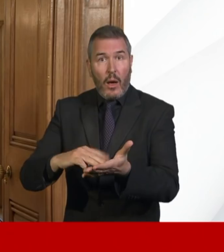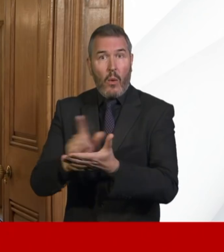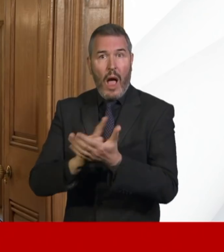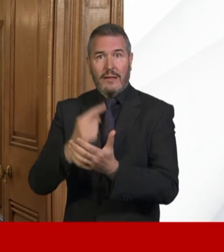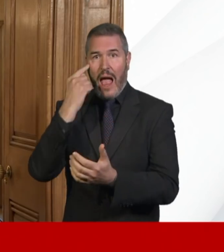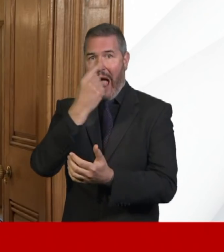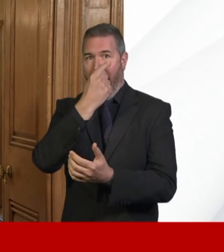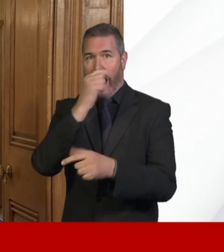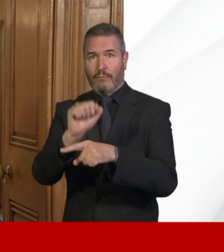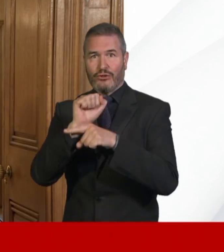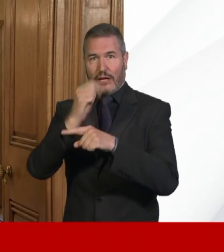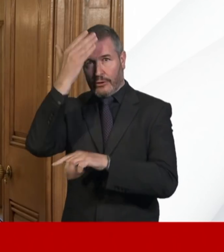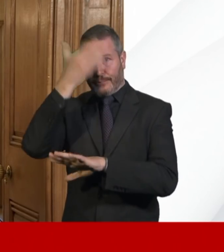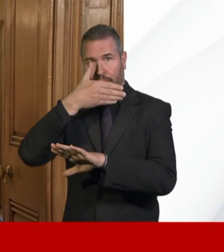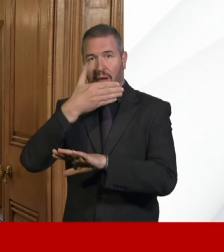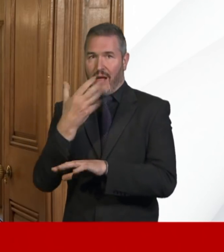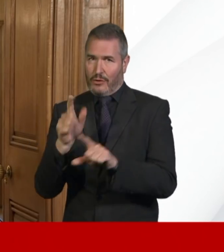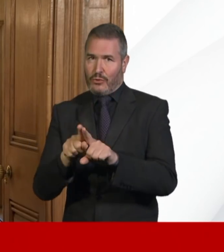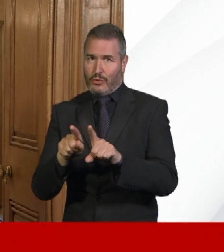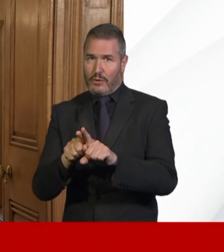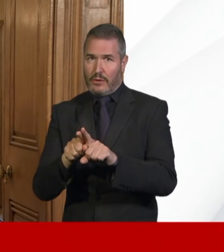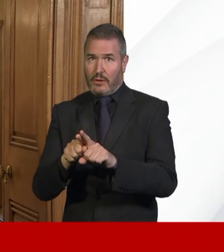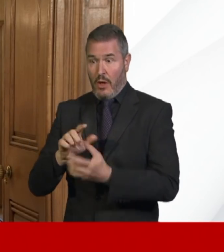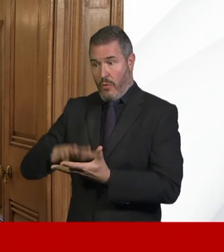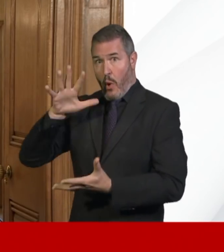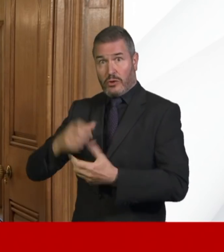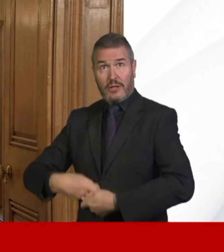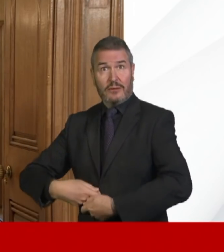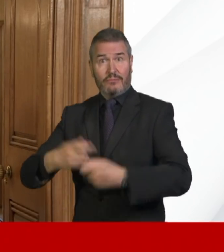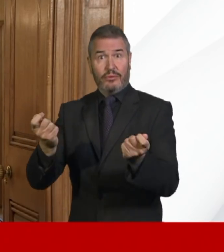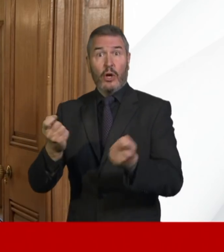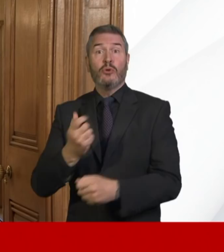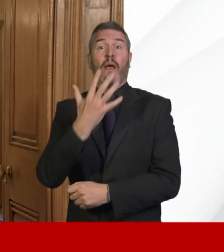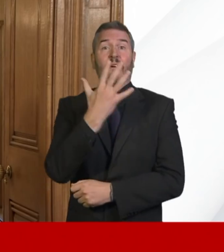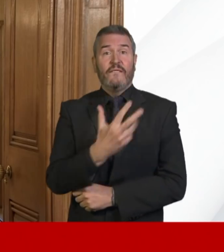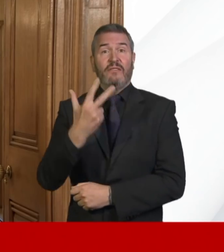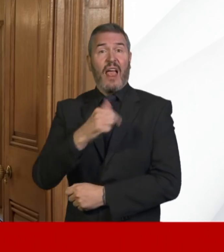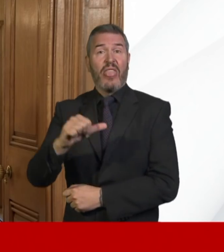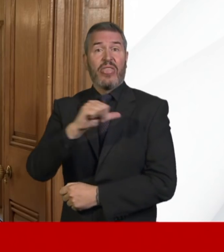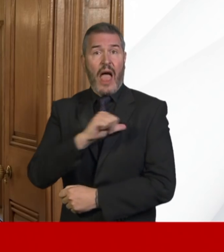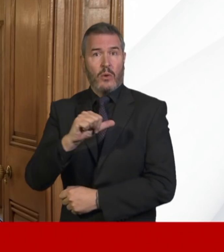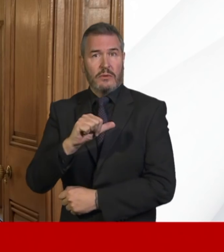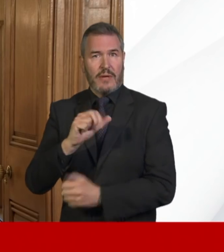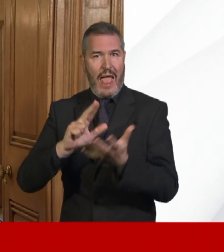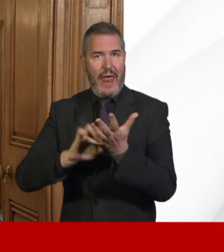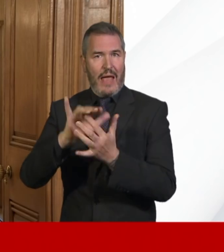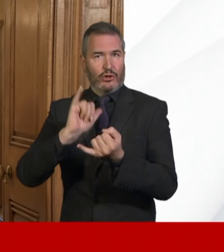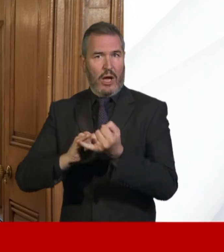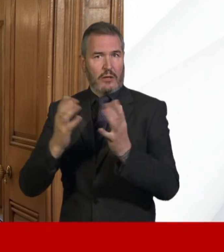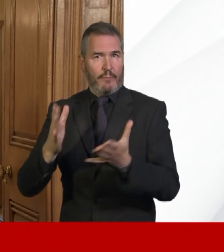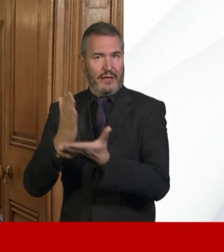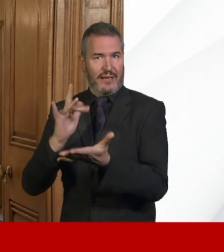eye protectors, all delivered to 58,000 NHS trusts and healthcare